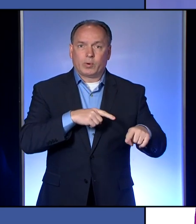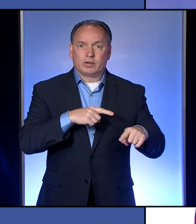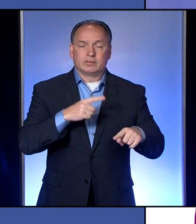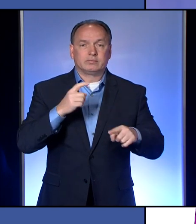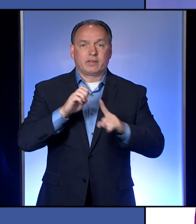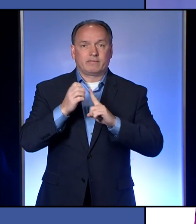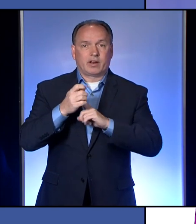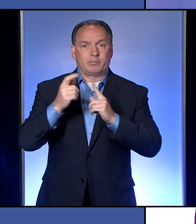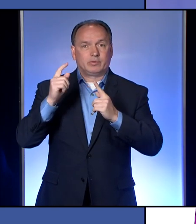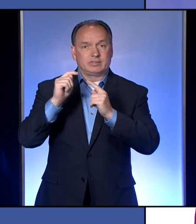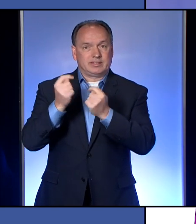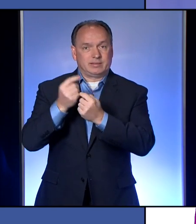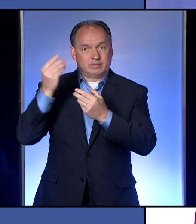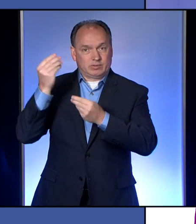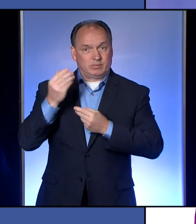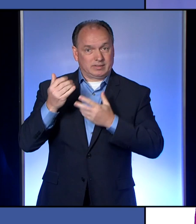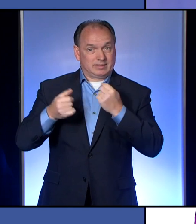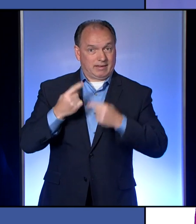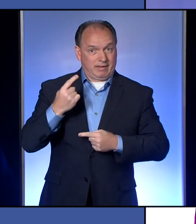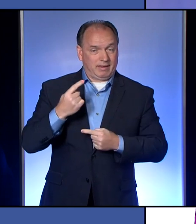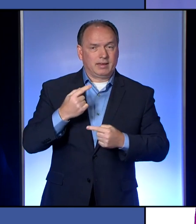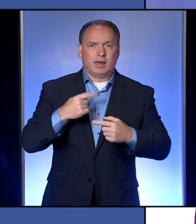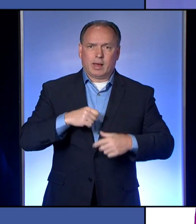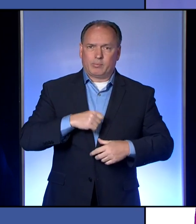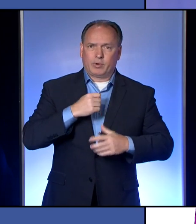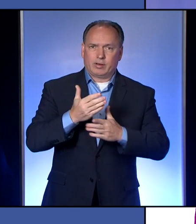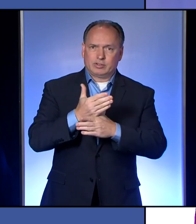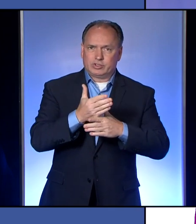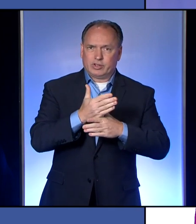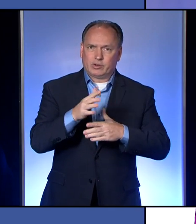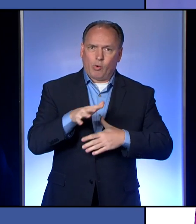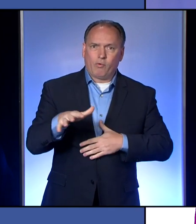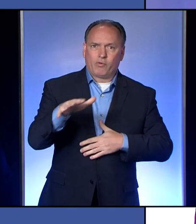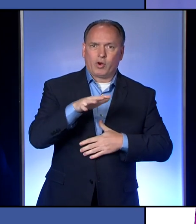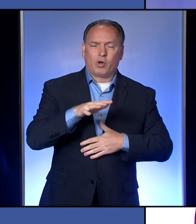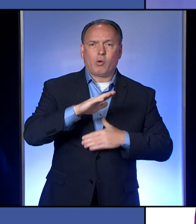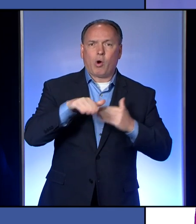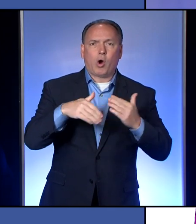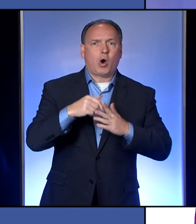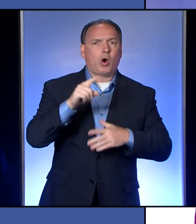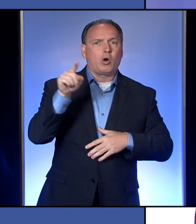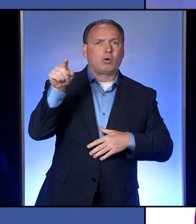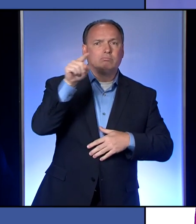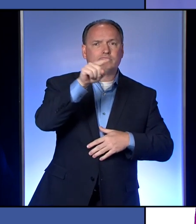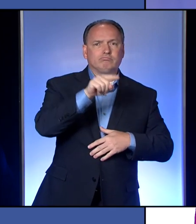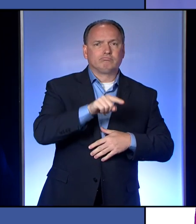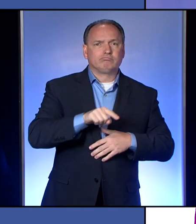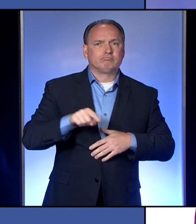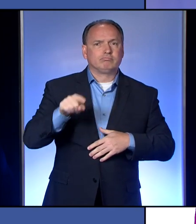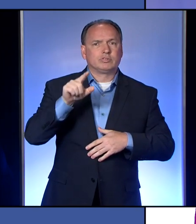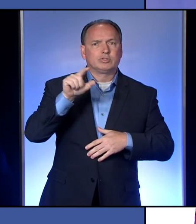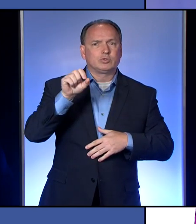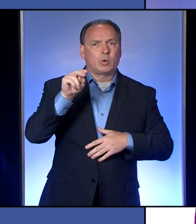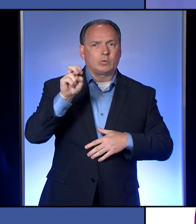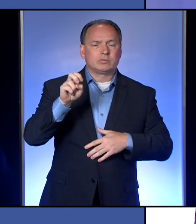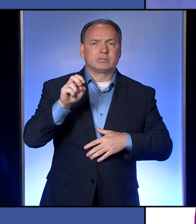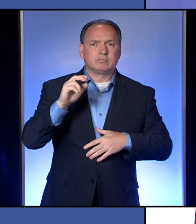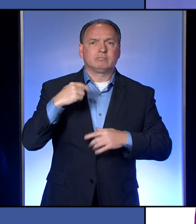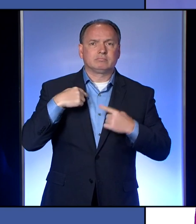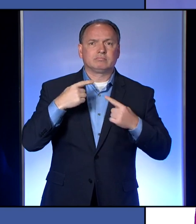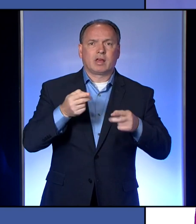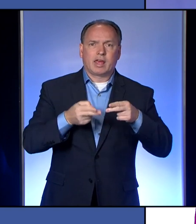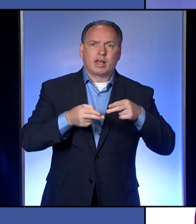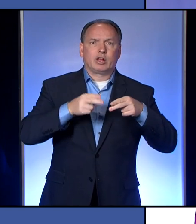environmental team today, I am proud to share that overall every zone in Erie County has seen an increase in mask